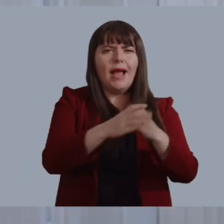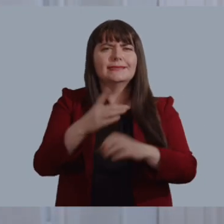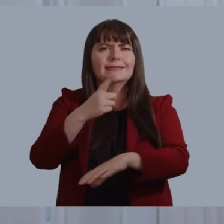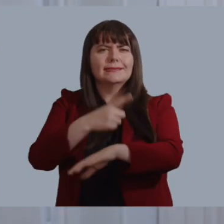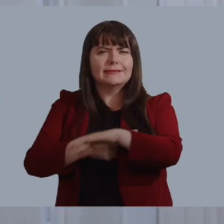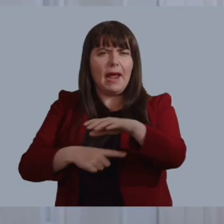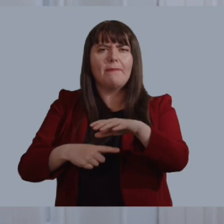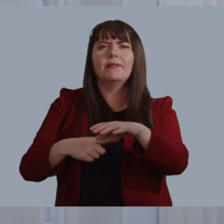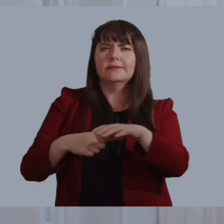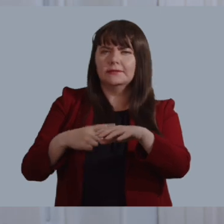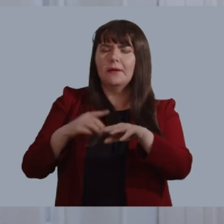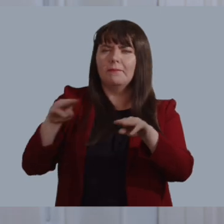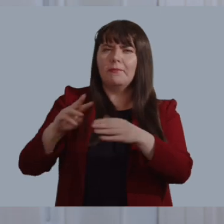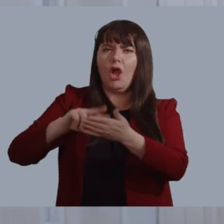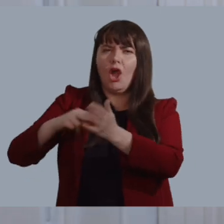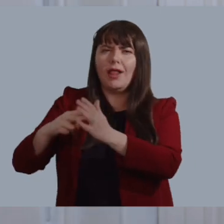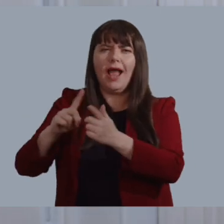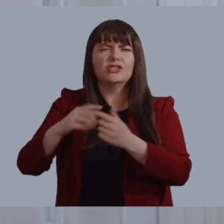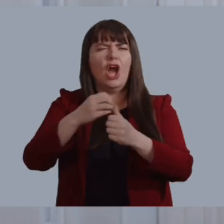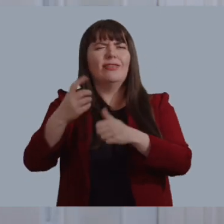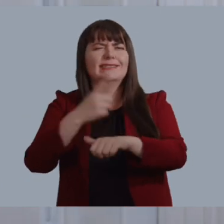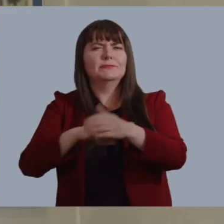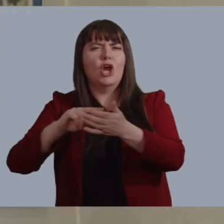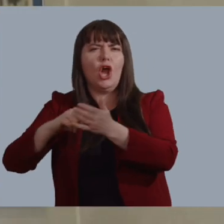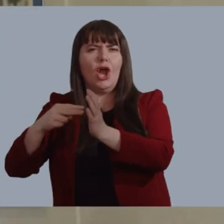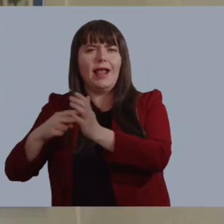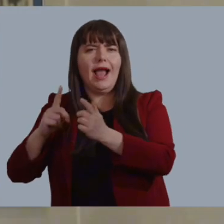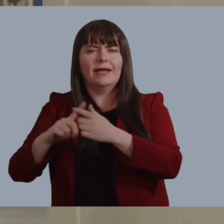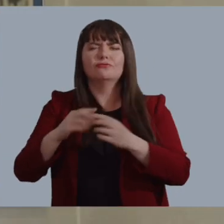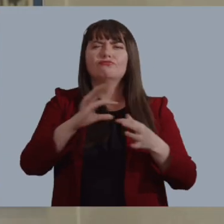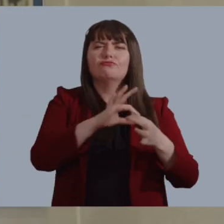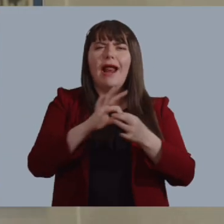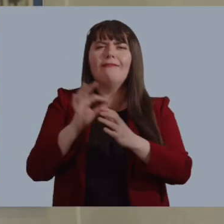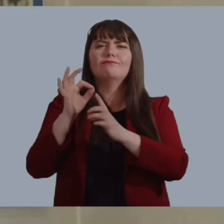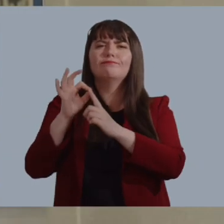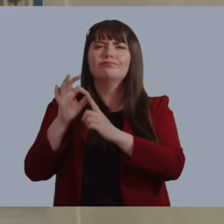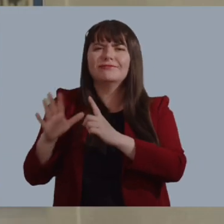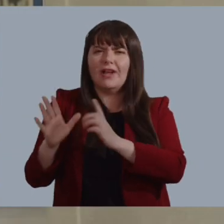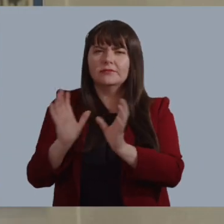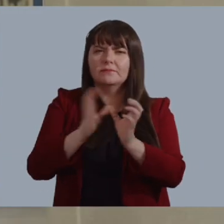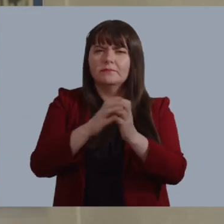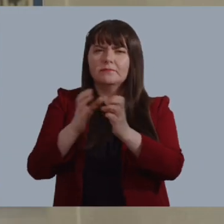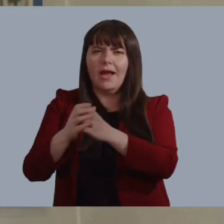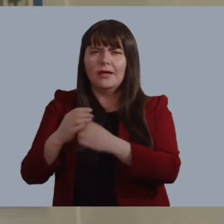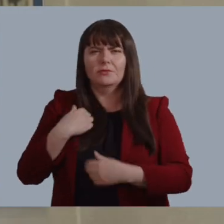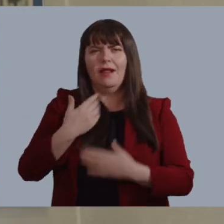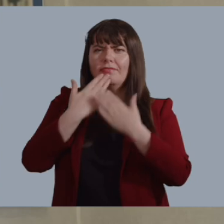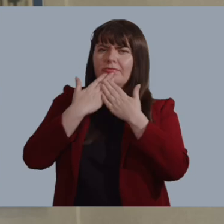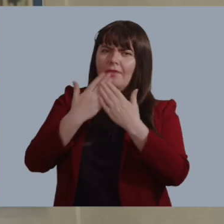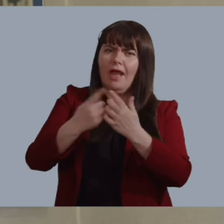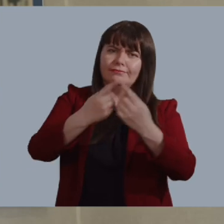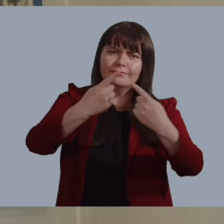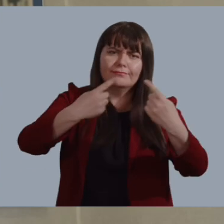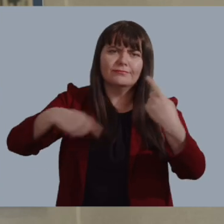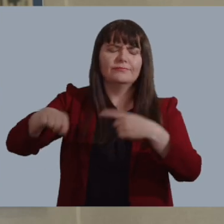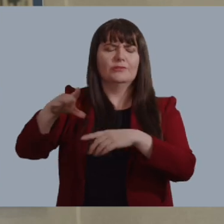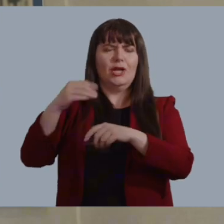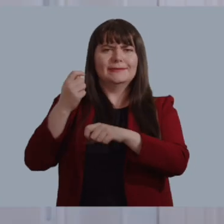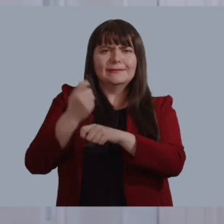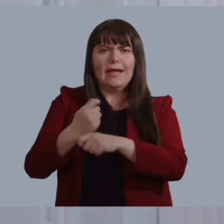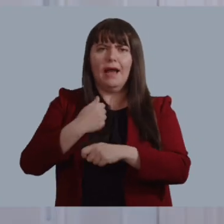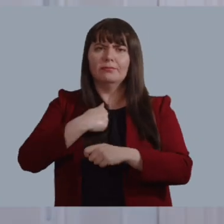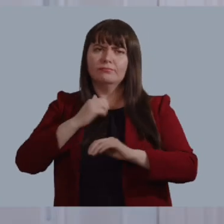bodies, disabled persons organisations, other disability organisations and relevant professional bodies.